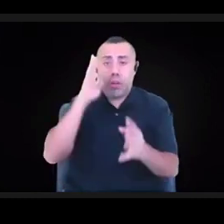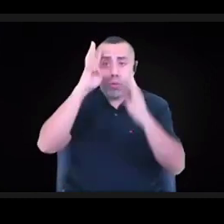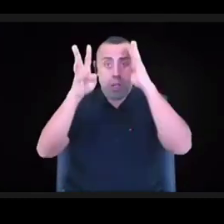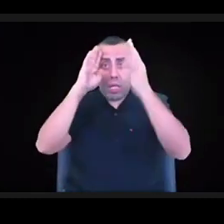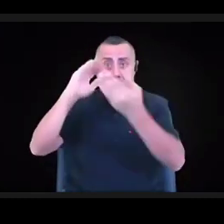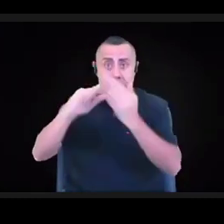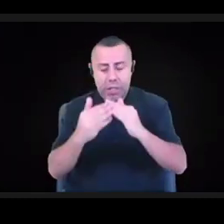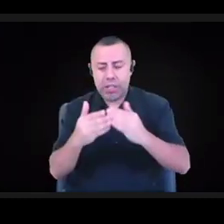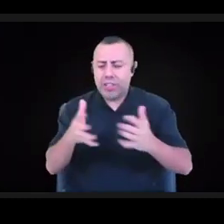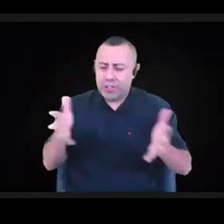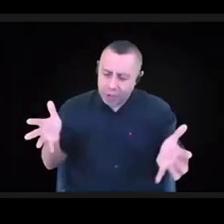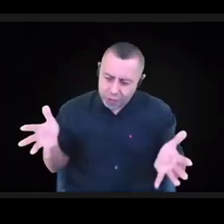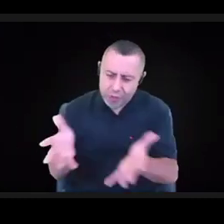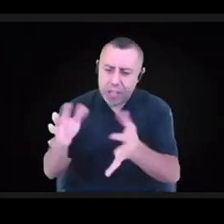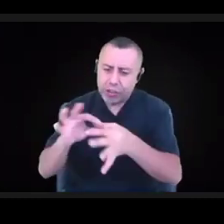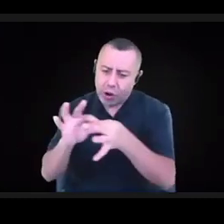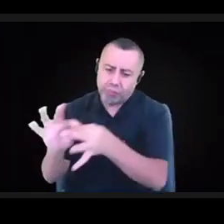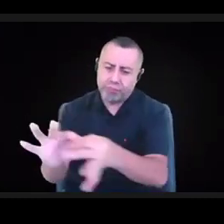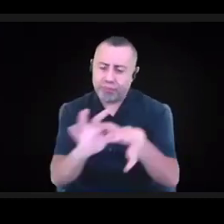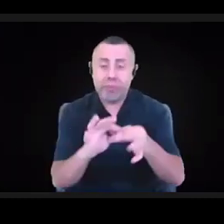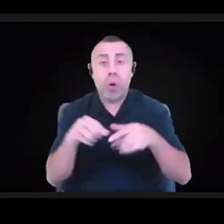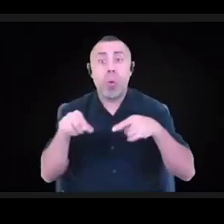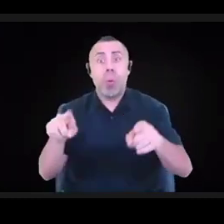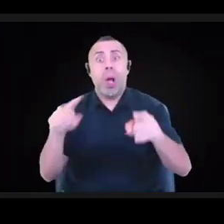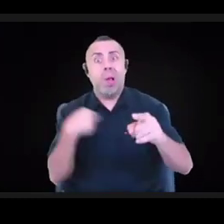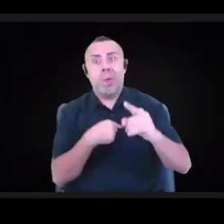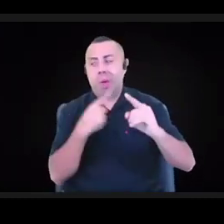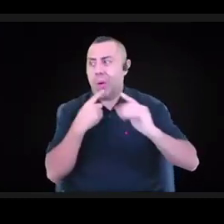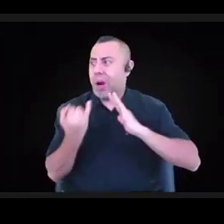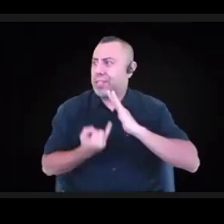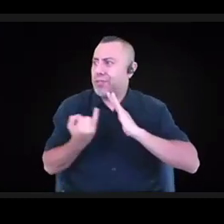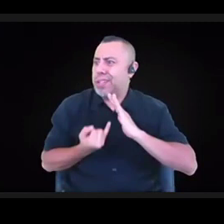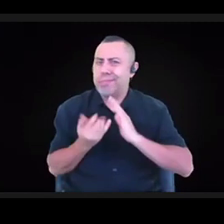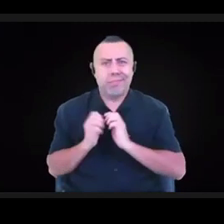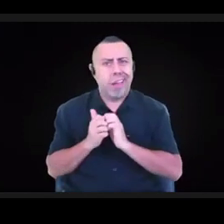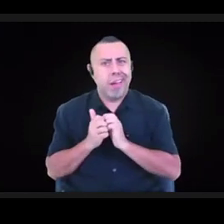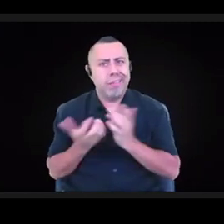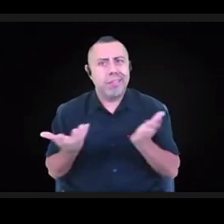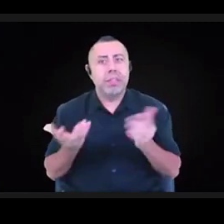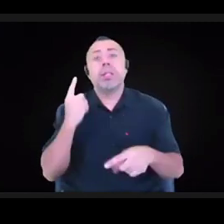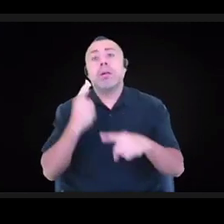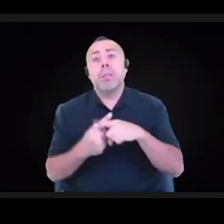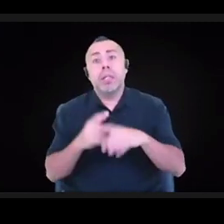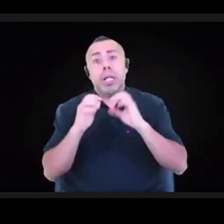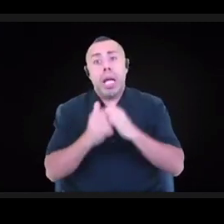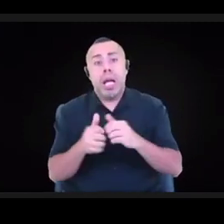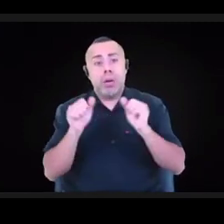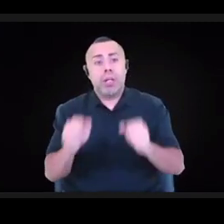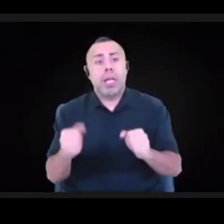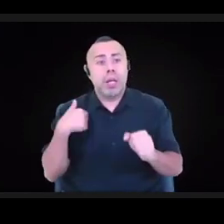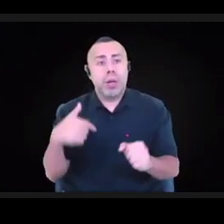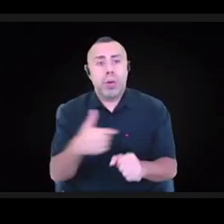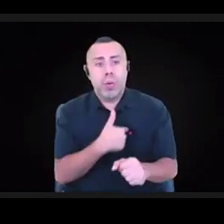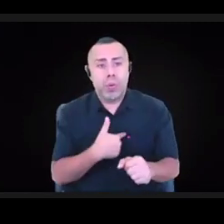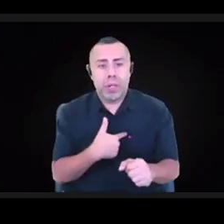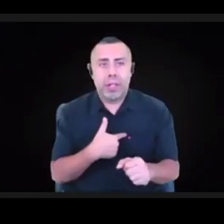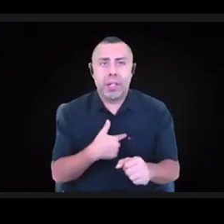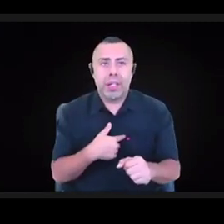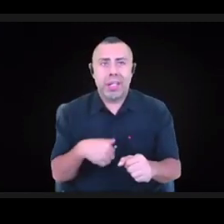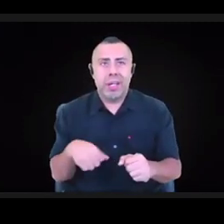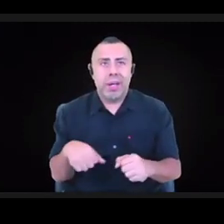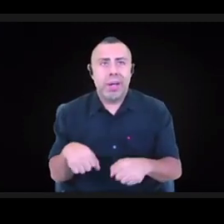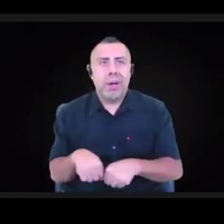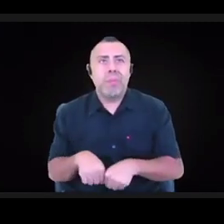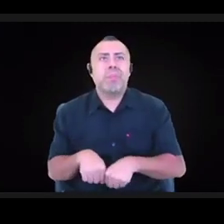experience this isolation? And how can we break the sort of feelings of isolation while we're physically